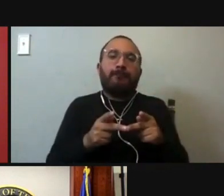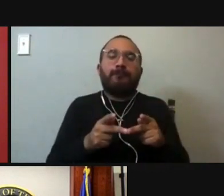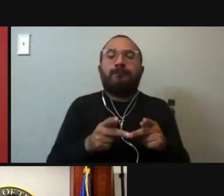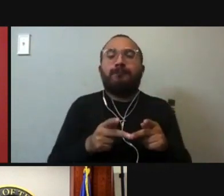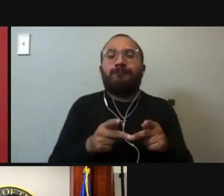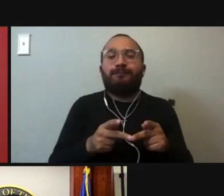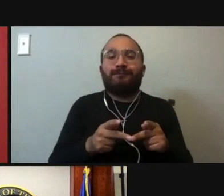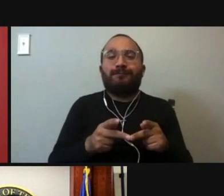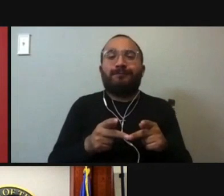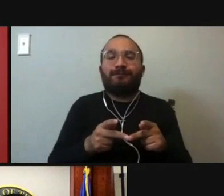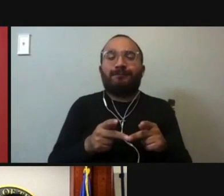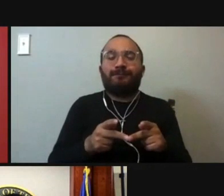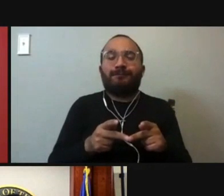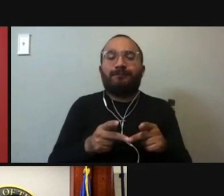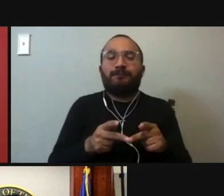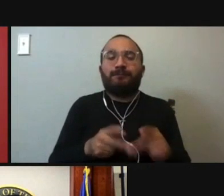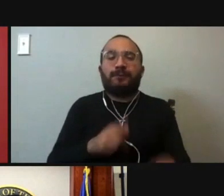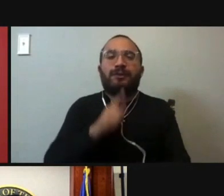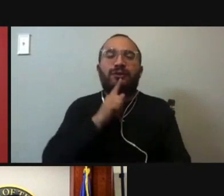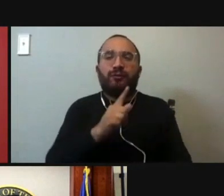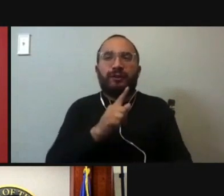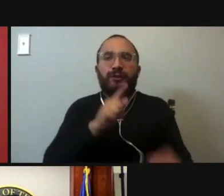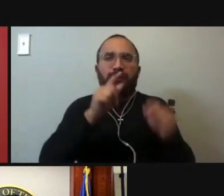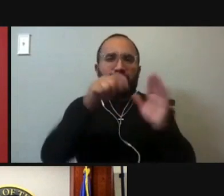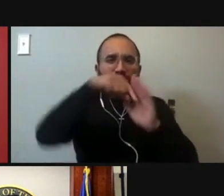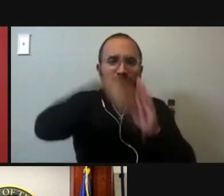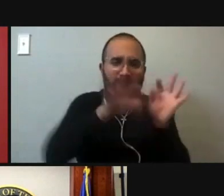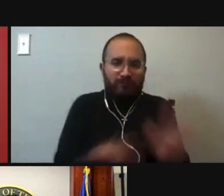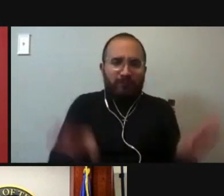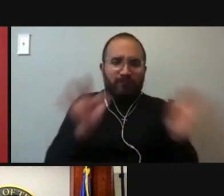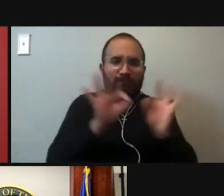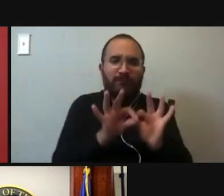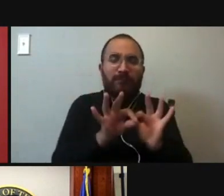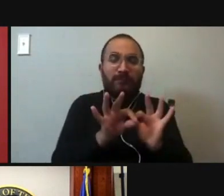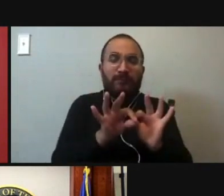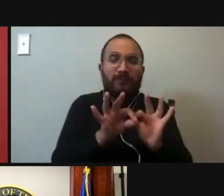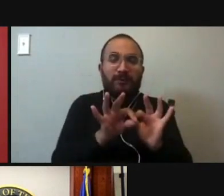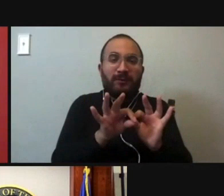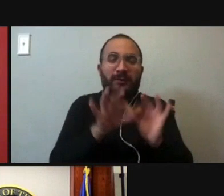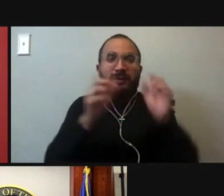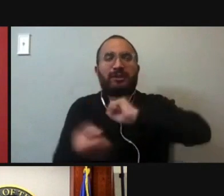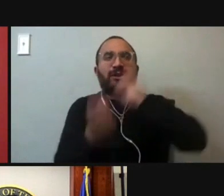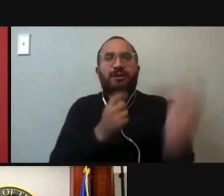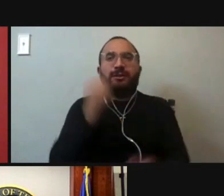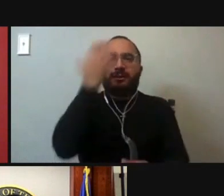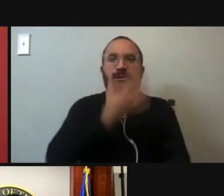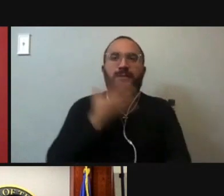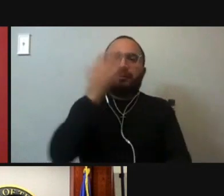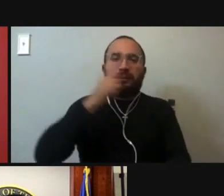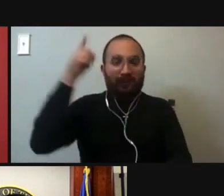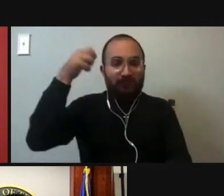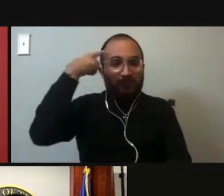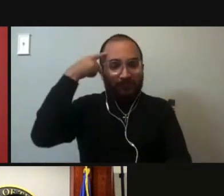a real critical opportunity right now to change the face of government. And I think it